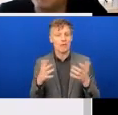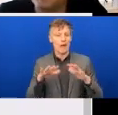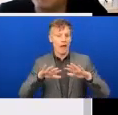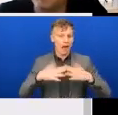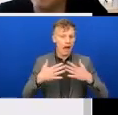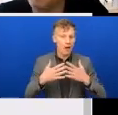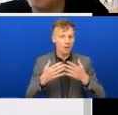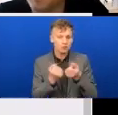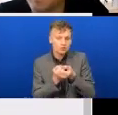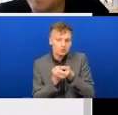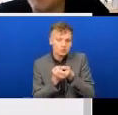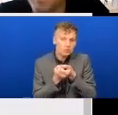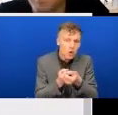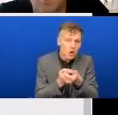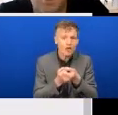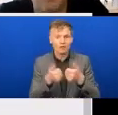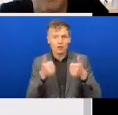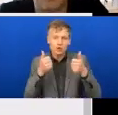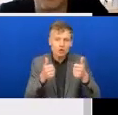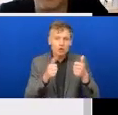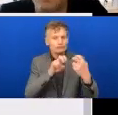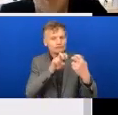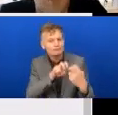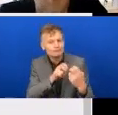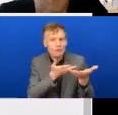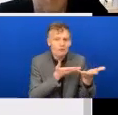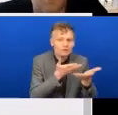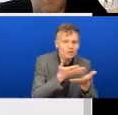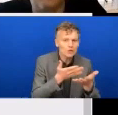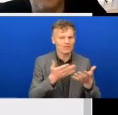conversations with individuals that they might be managing.